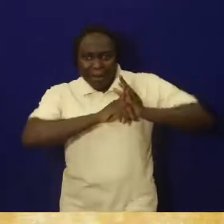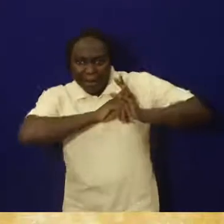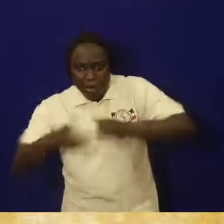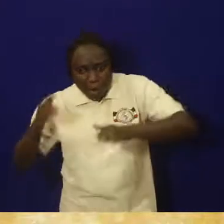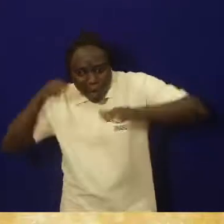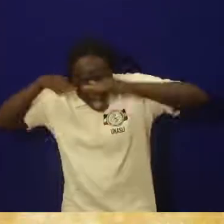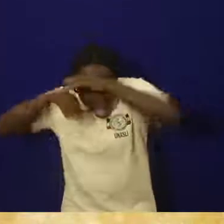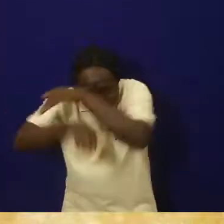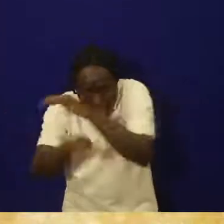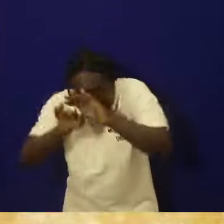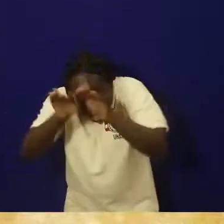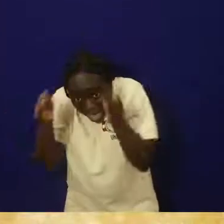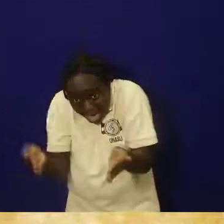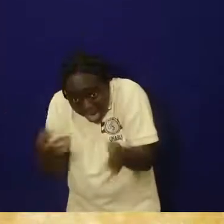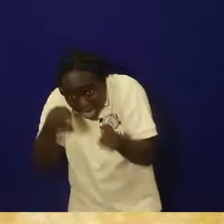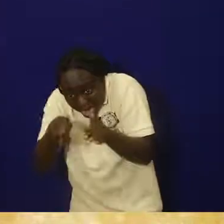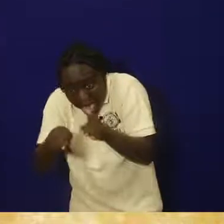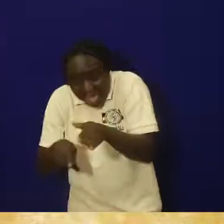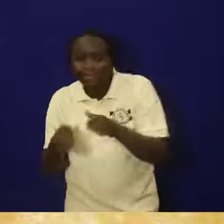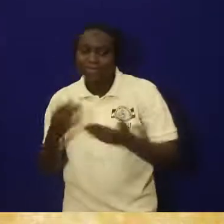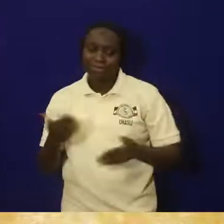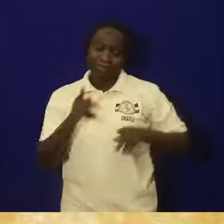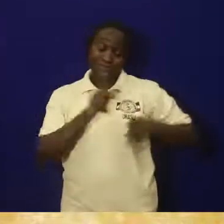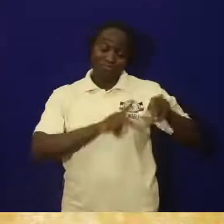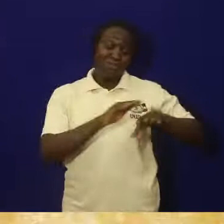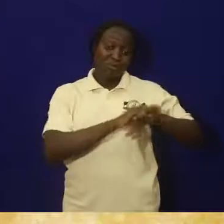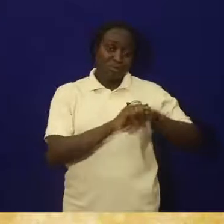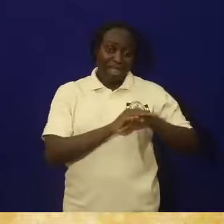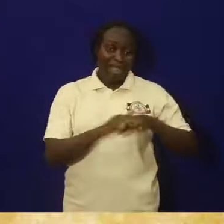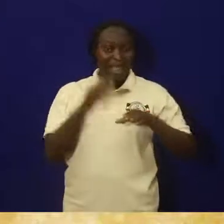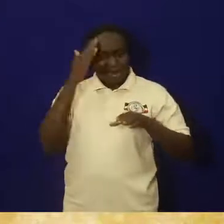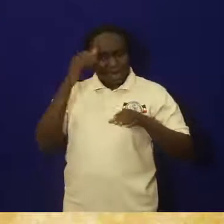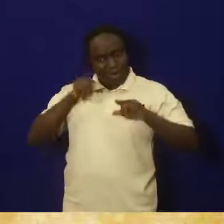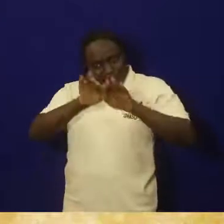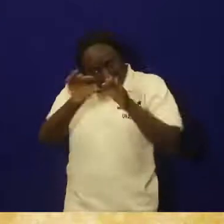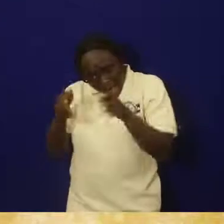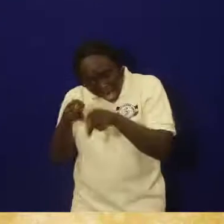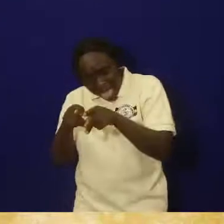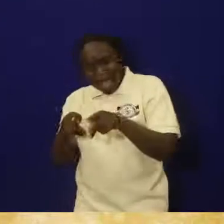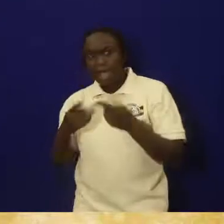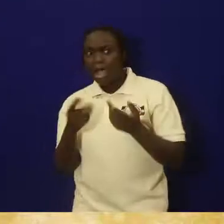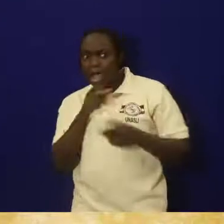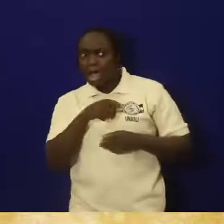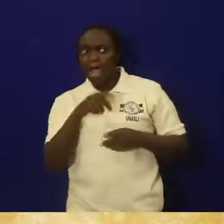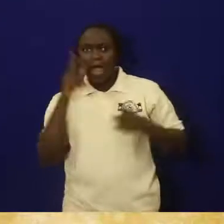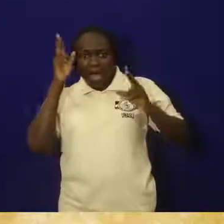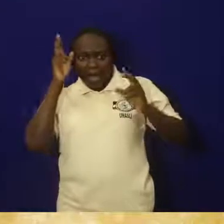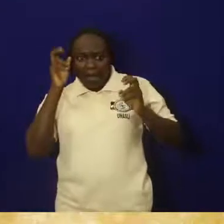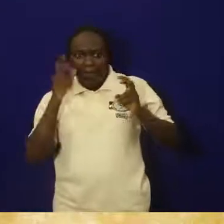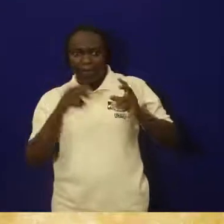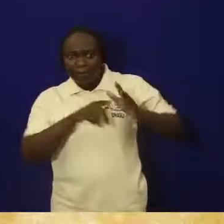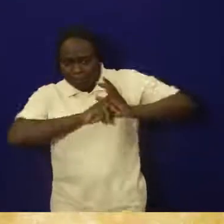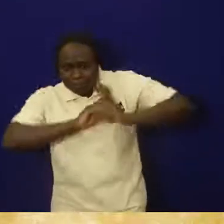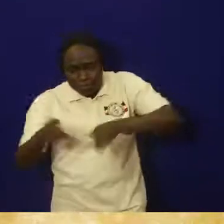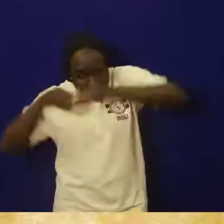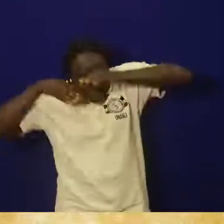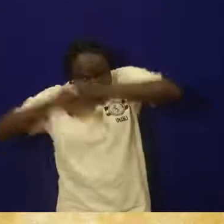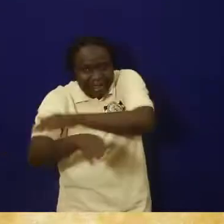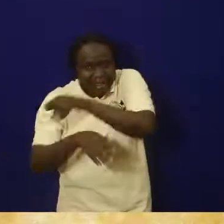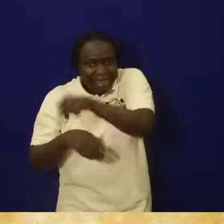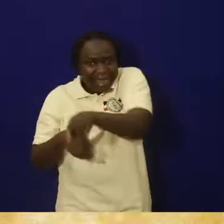Paganda believed that those caves down there, the pits down there, is where Mamonde went.